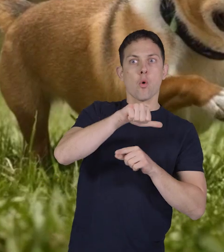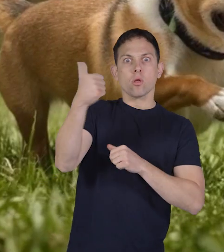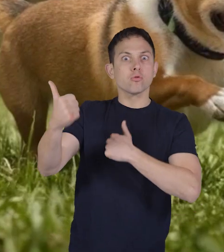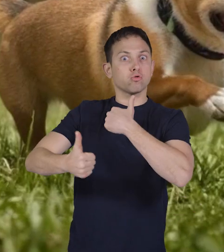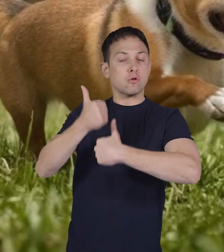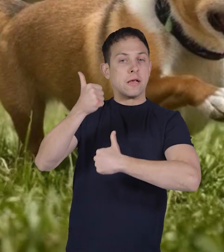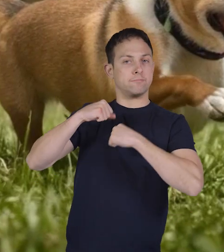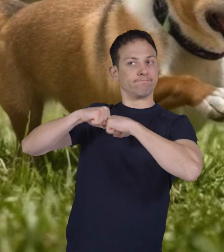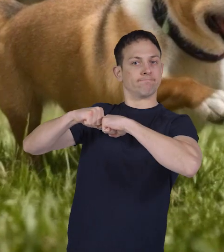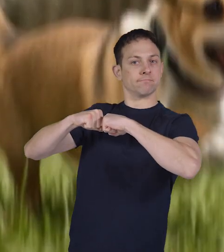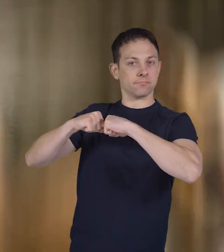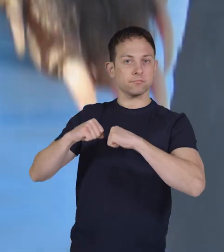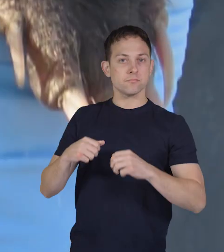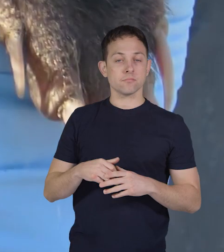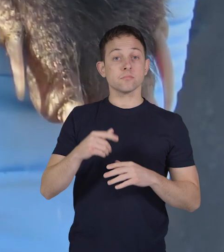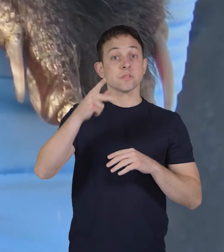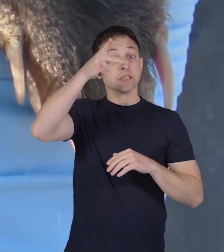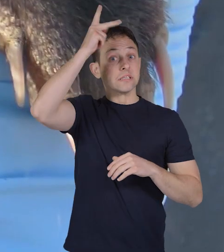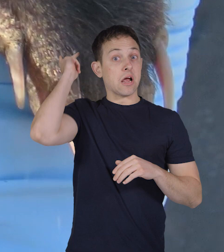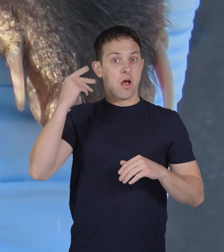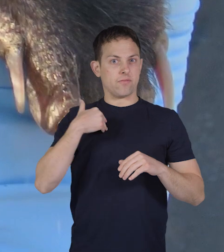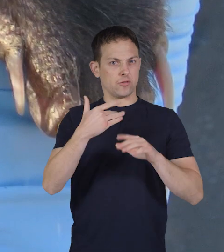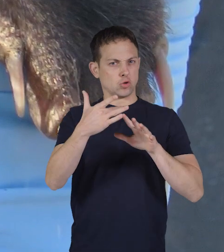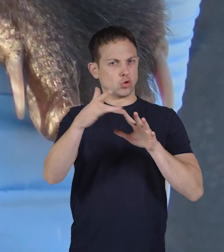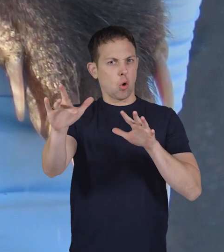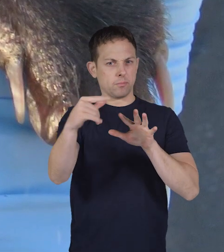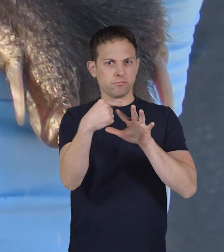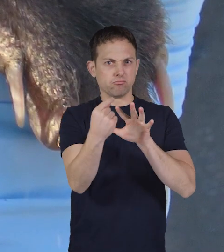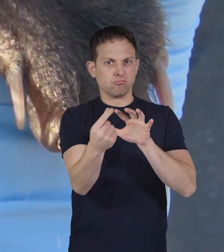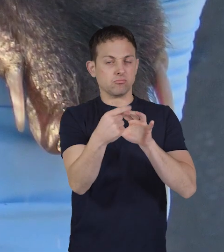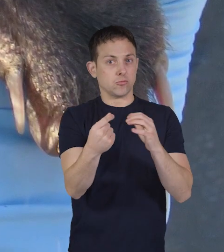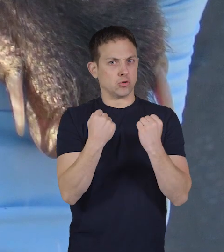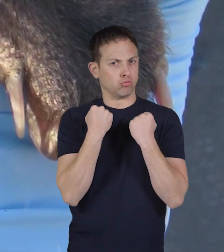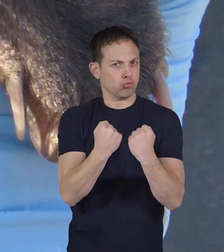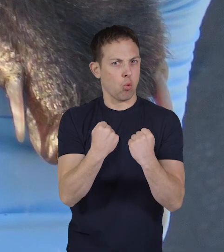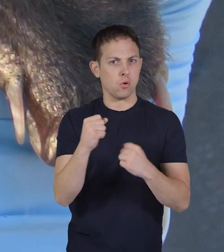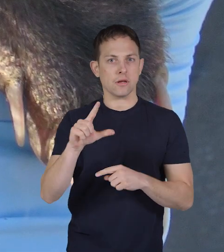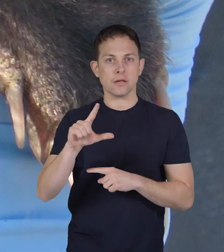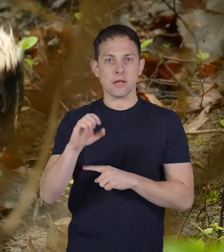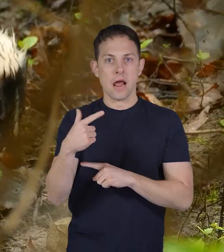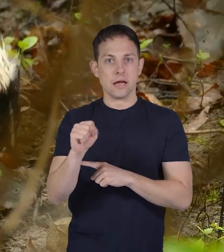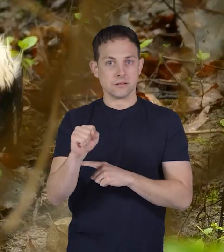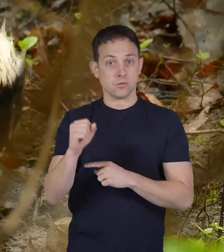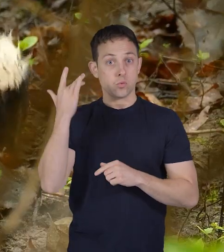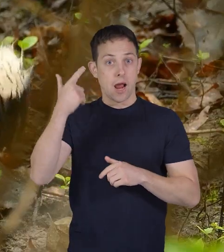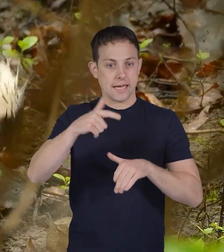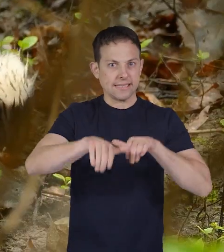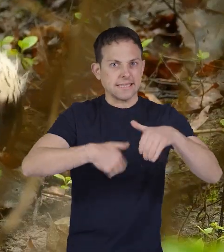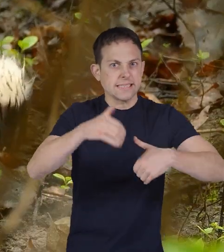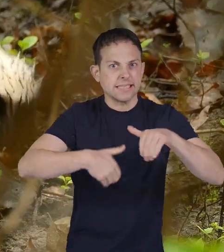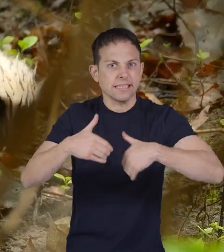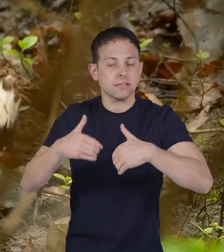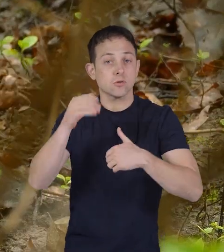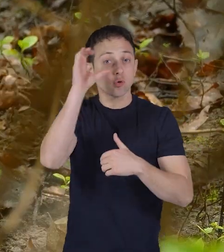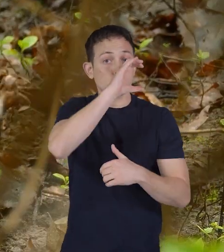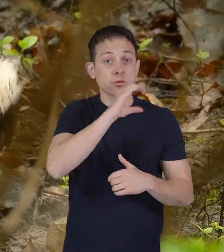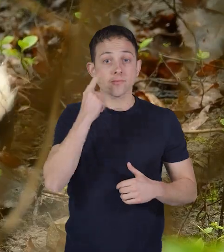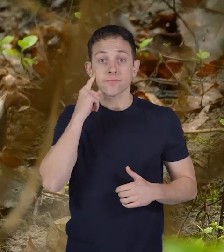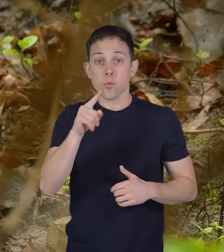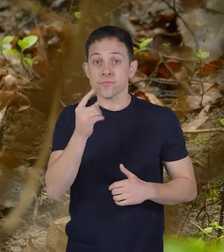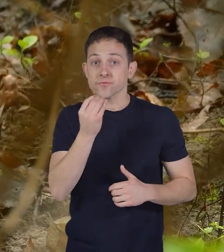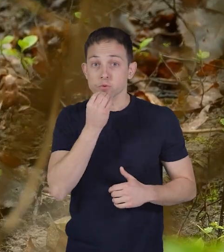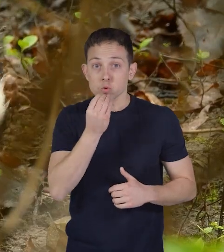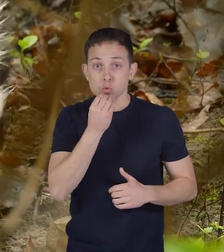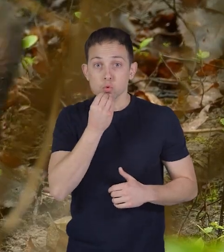and other threats skunks also have sharp claws and strong legs which they use for digging burrows and